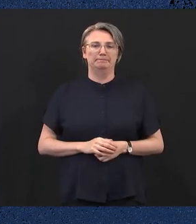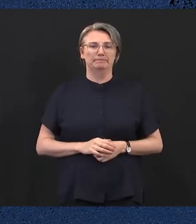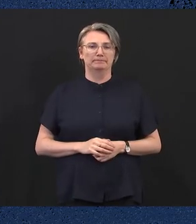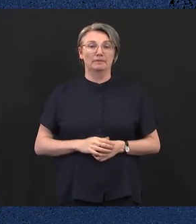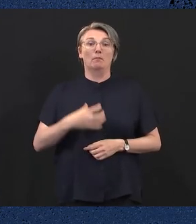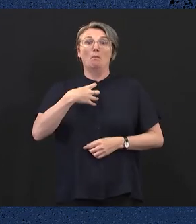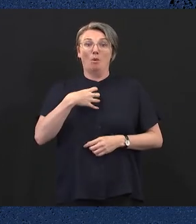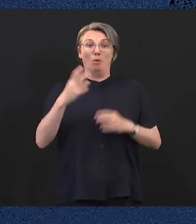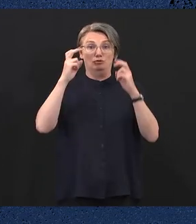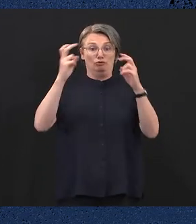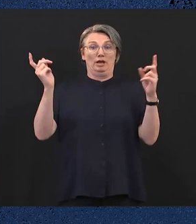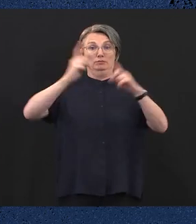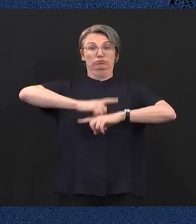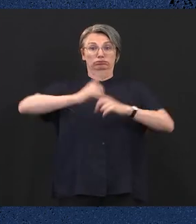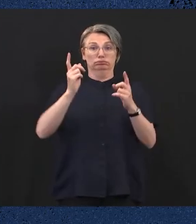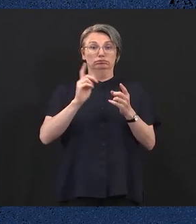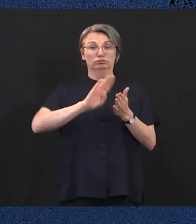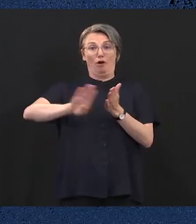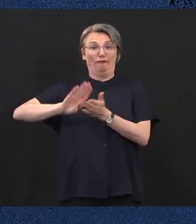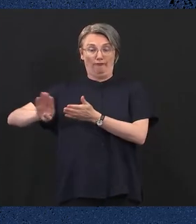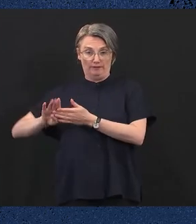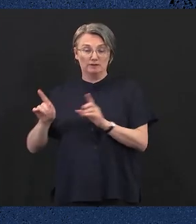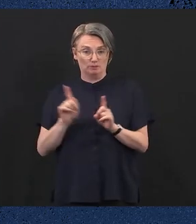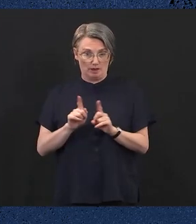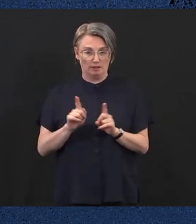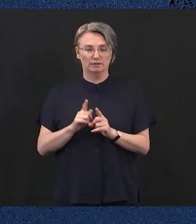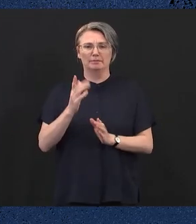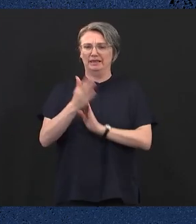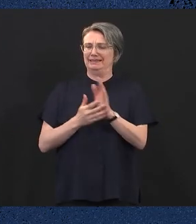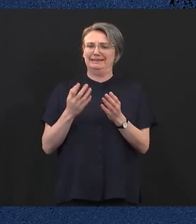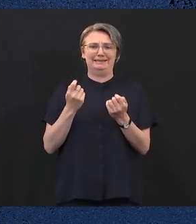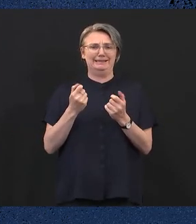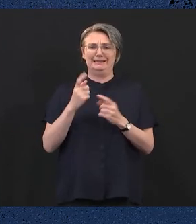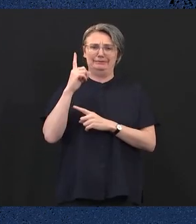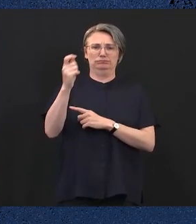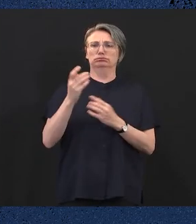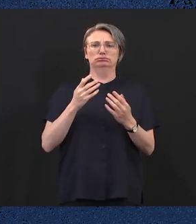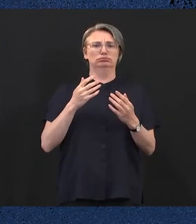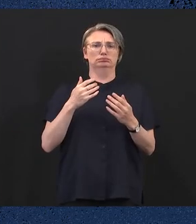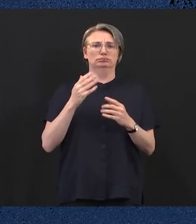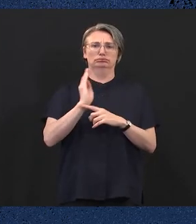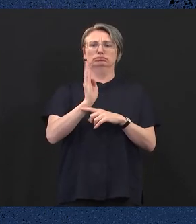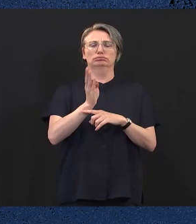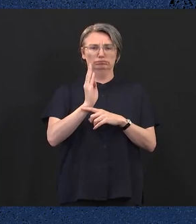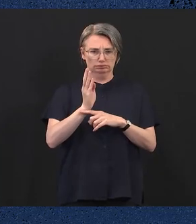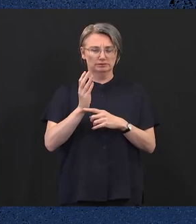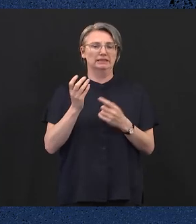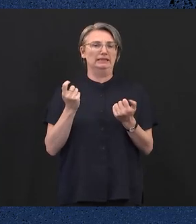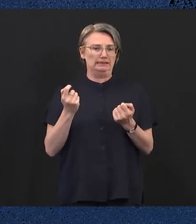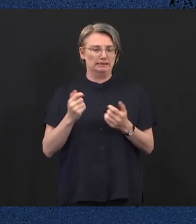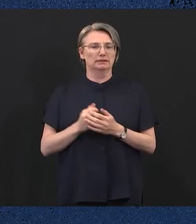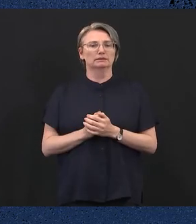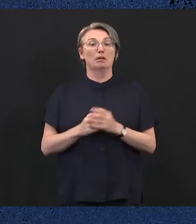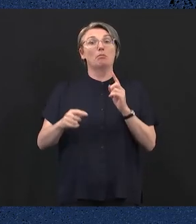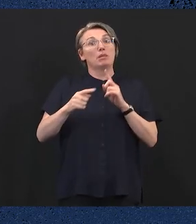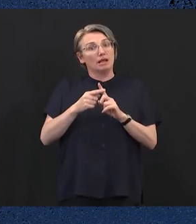crossings. Reducing congestion and improving travel for all Victorians whilst creating thousands